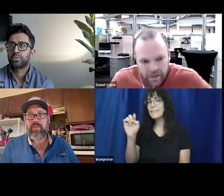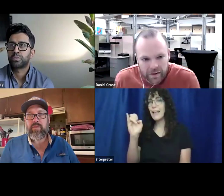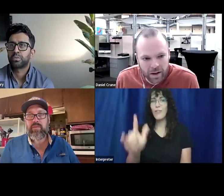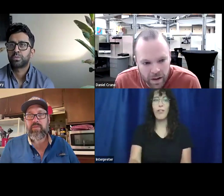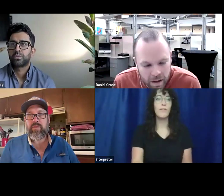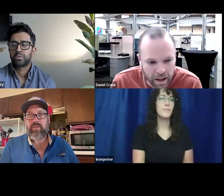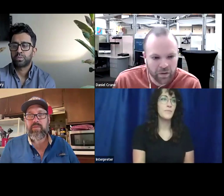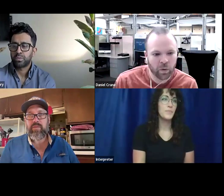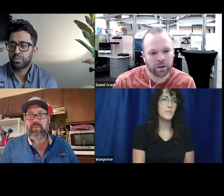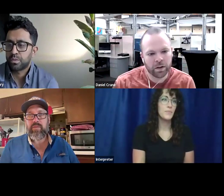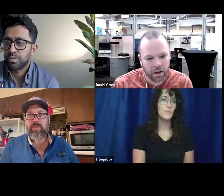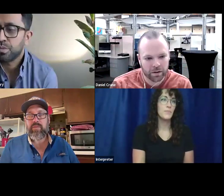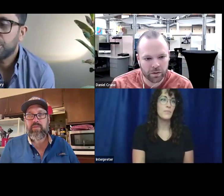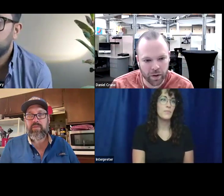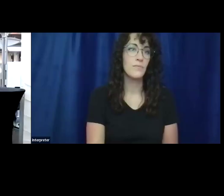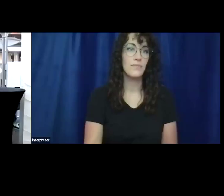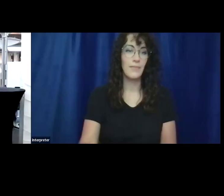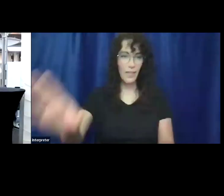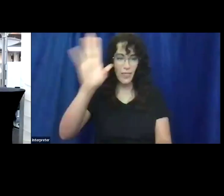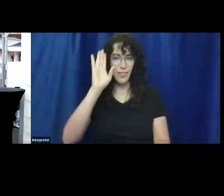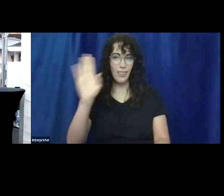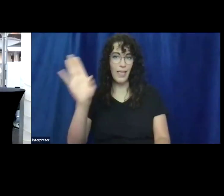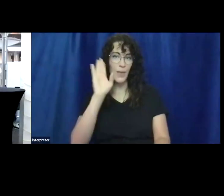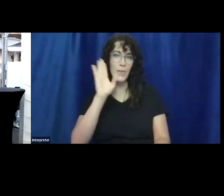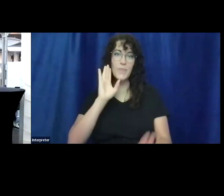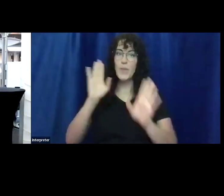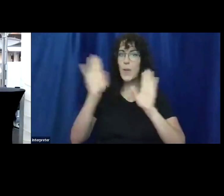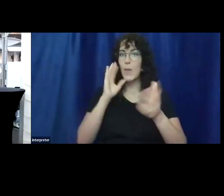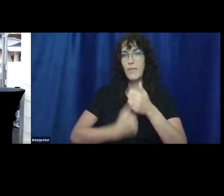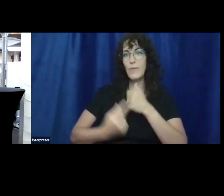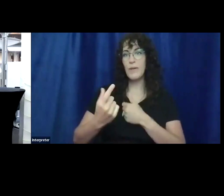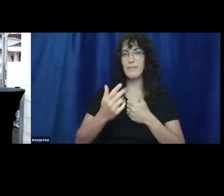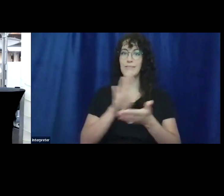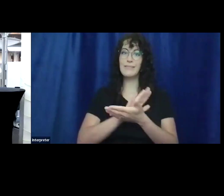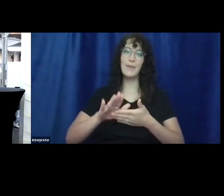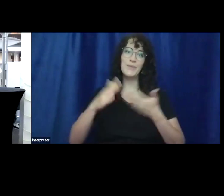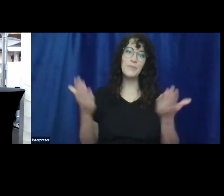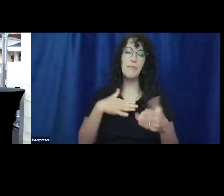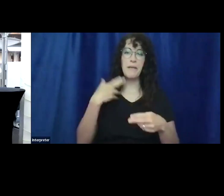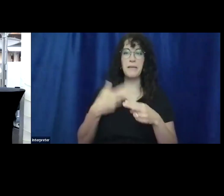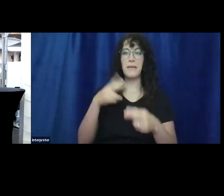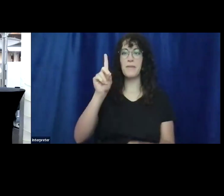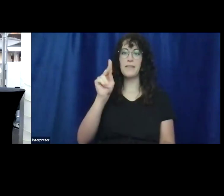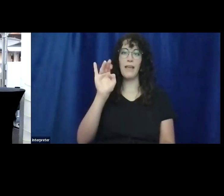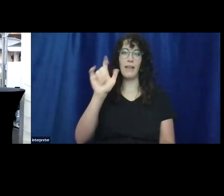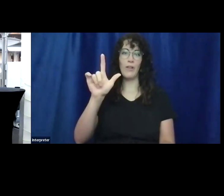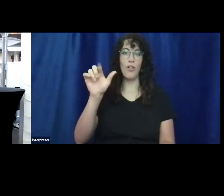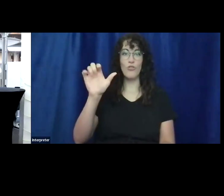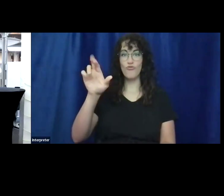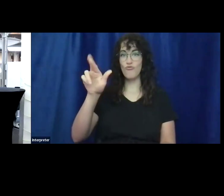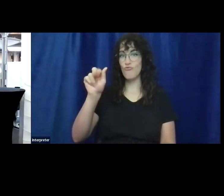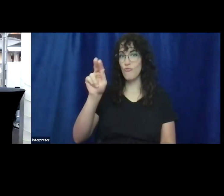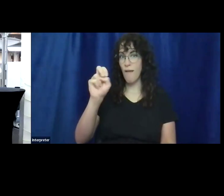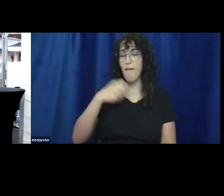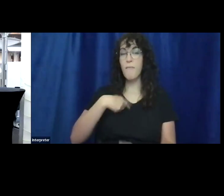Thanks. Hi, everyone. It's great to be here. My name is Daniel Crane, and I am the